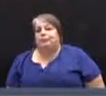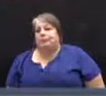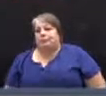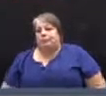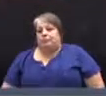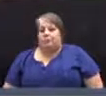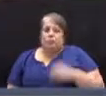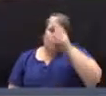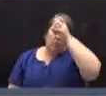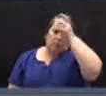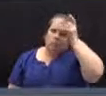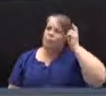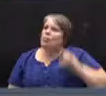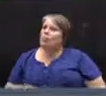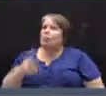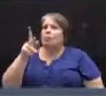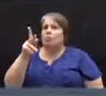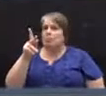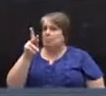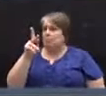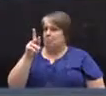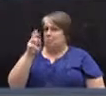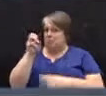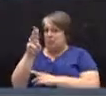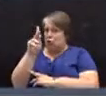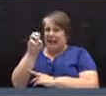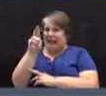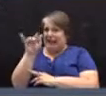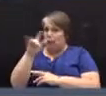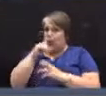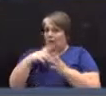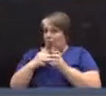Mr. McKinney, do you have a follow-up part of the same question?